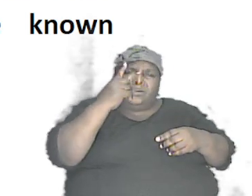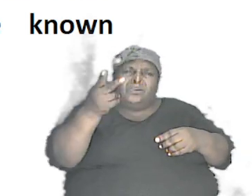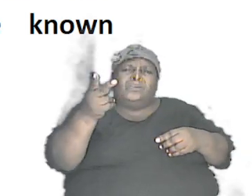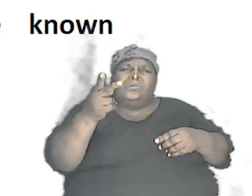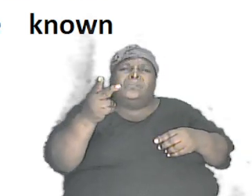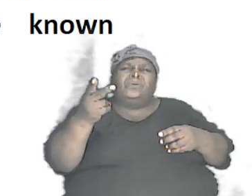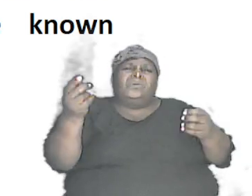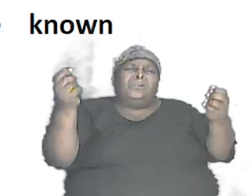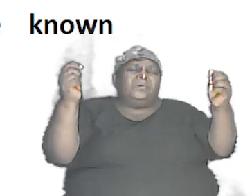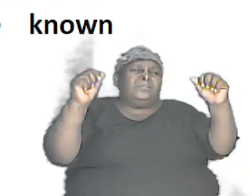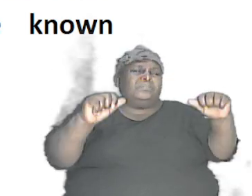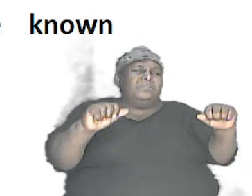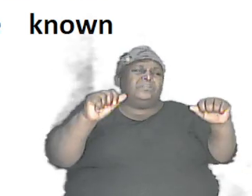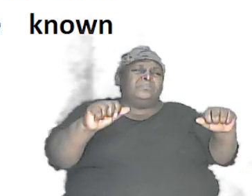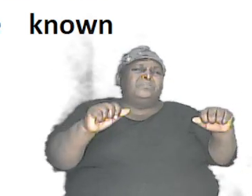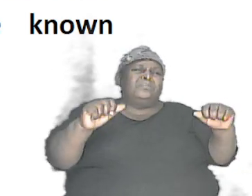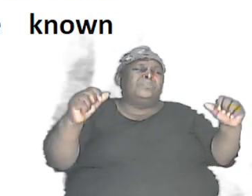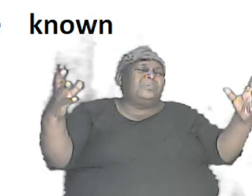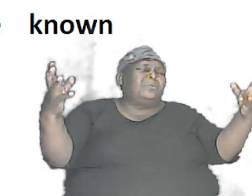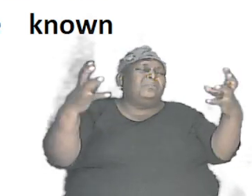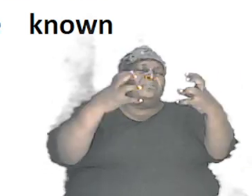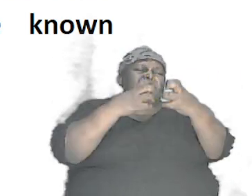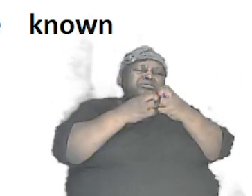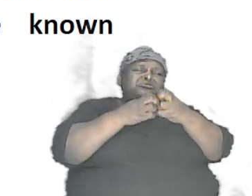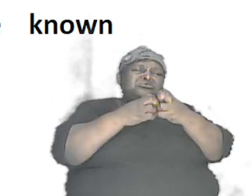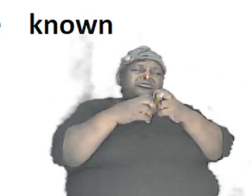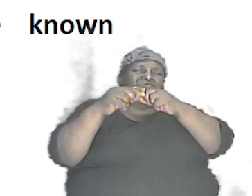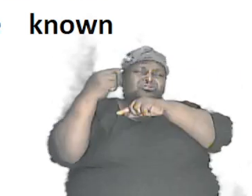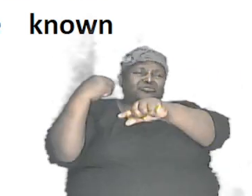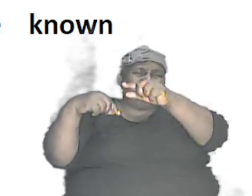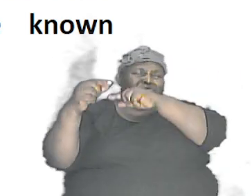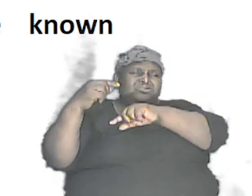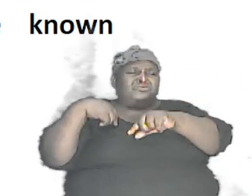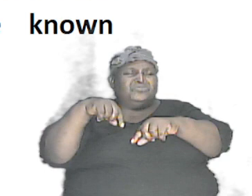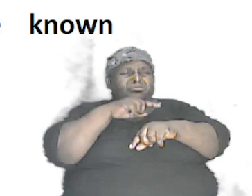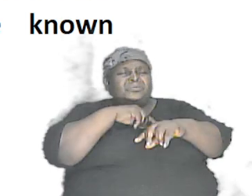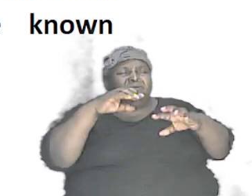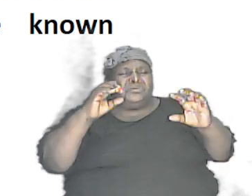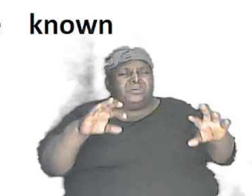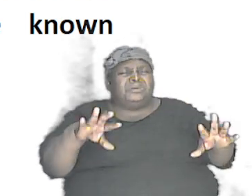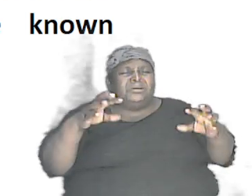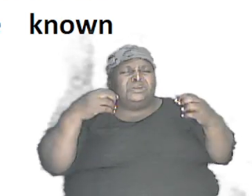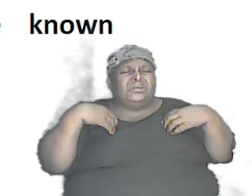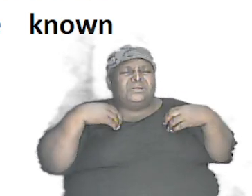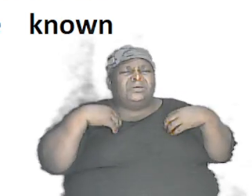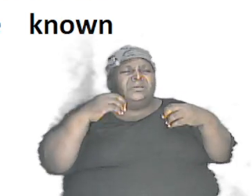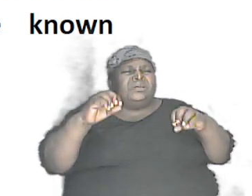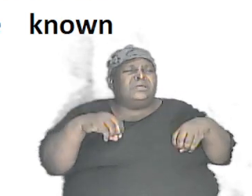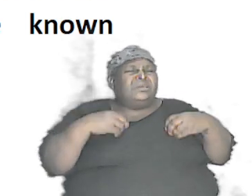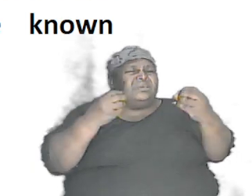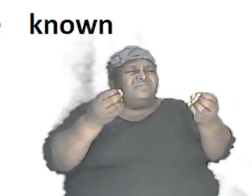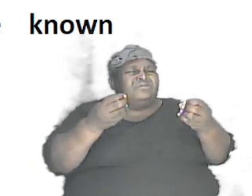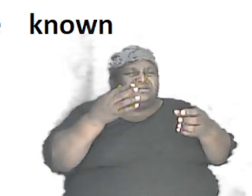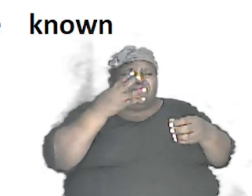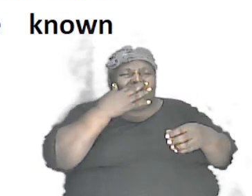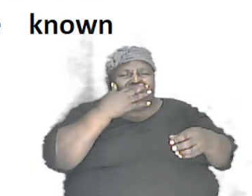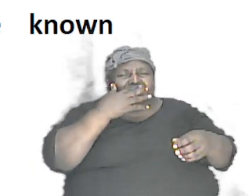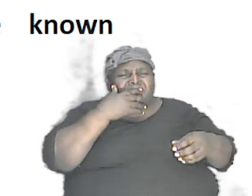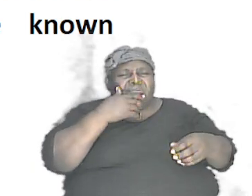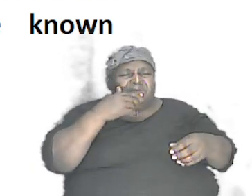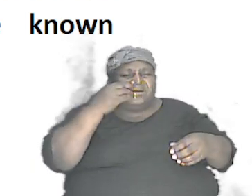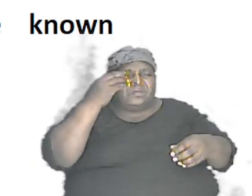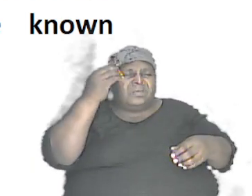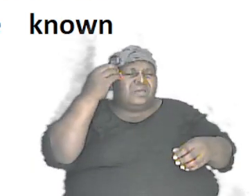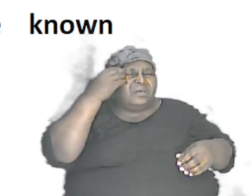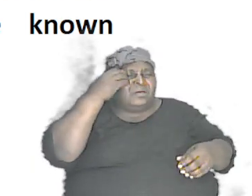possible combination of genes we can have that can give us the color of our eyes or the texture of